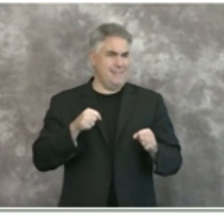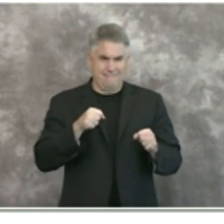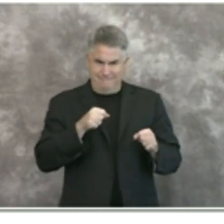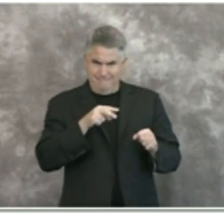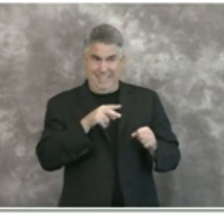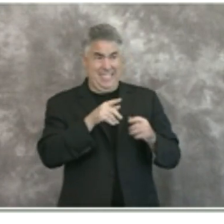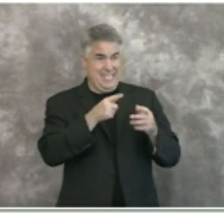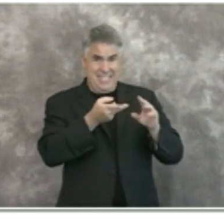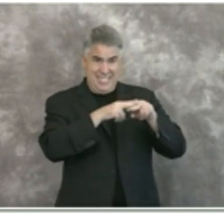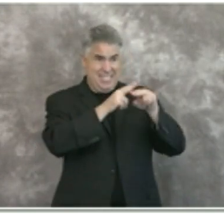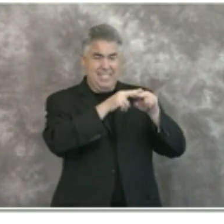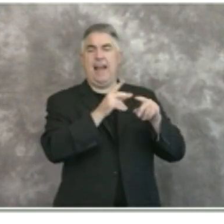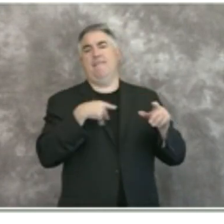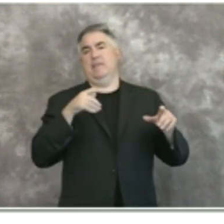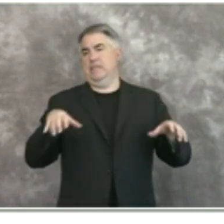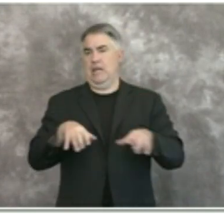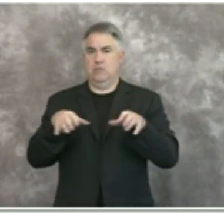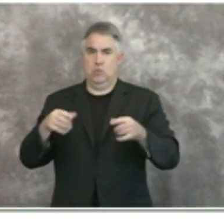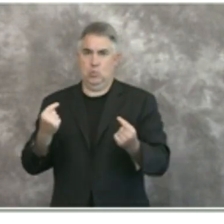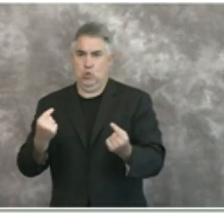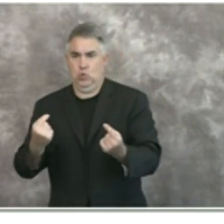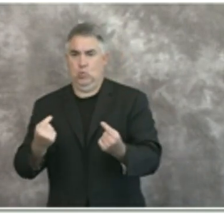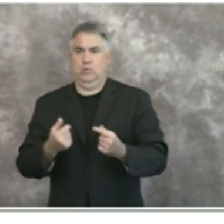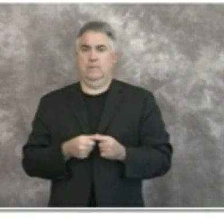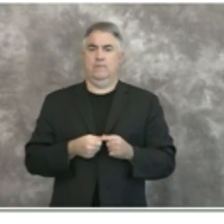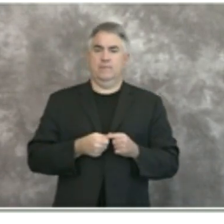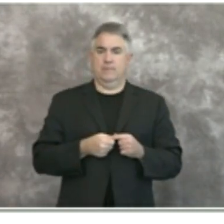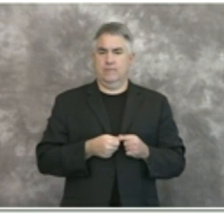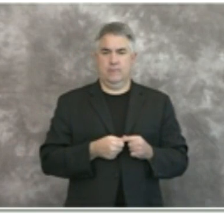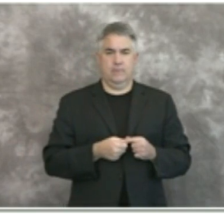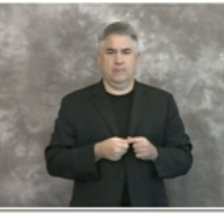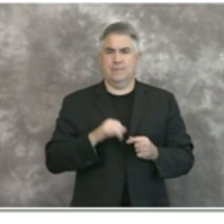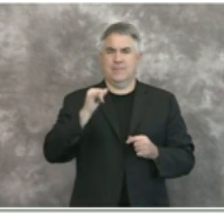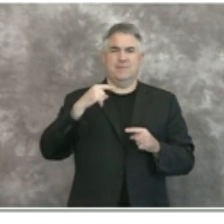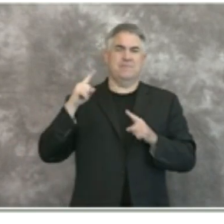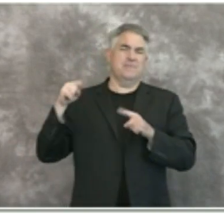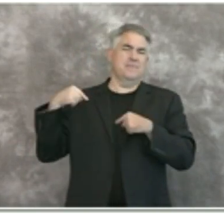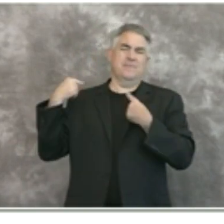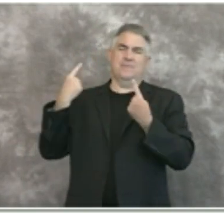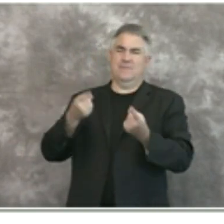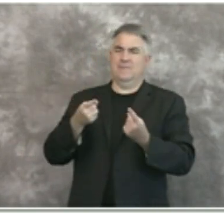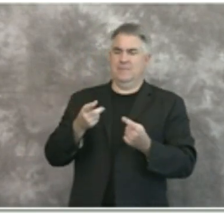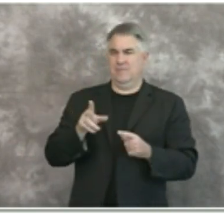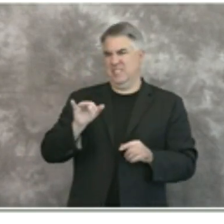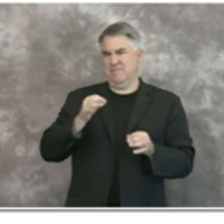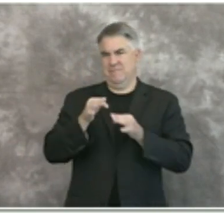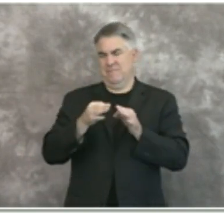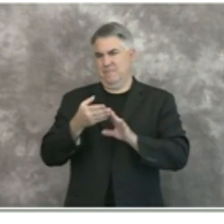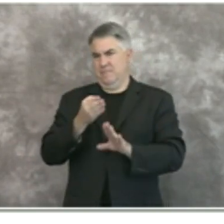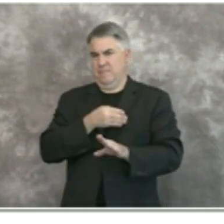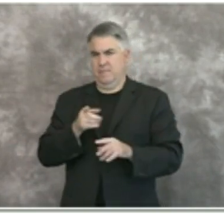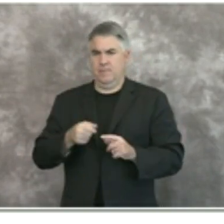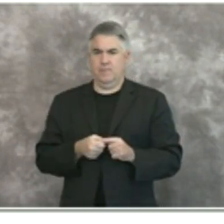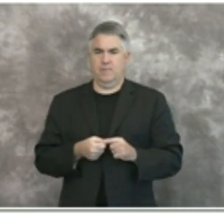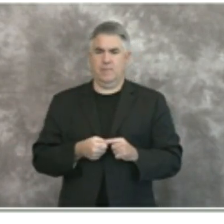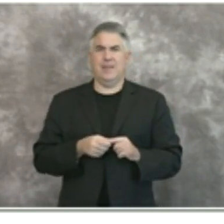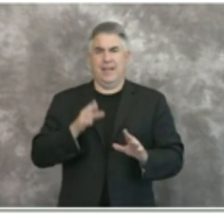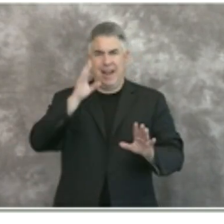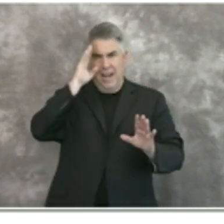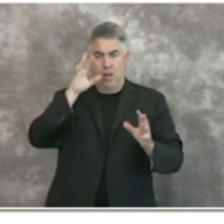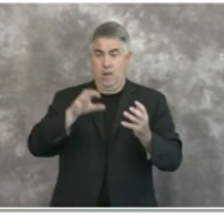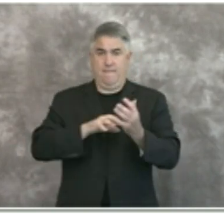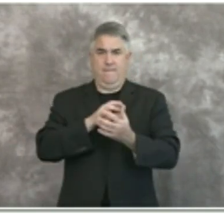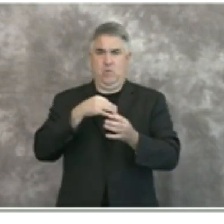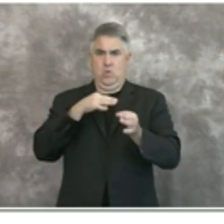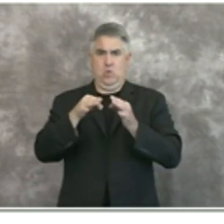take for this triggering effect would be exactly the same as the others so again i know that it is a little bit confusing and we will certainly walk through this